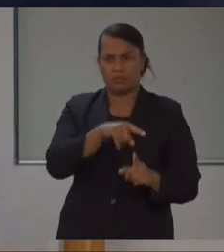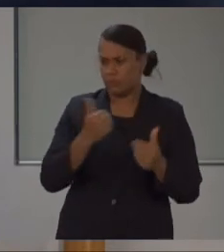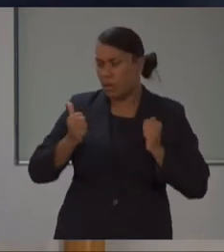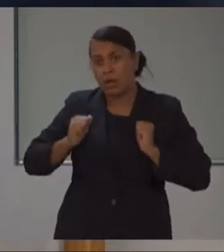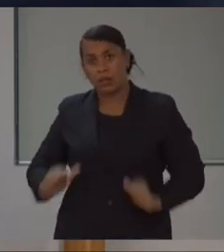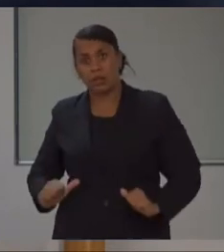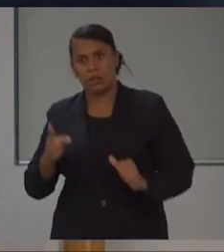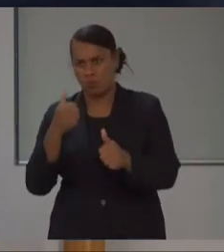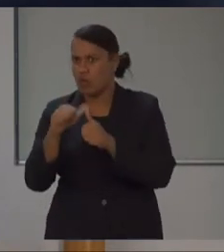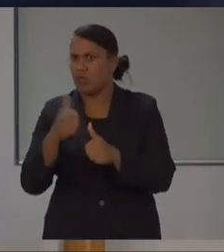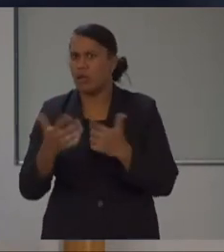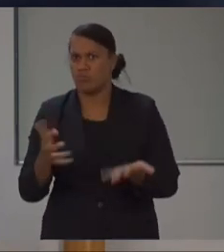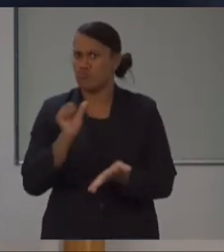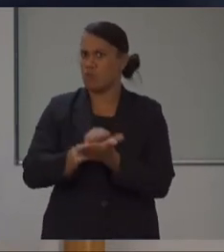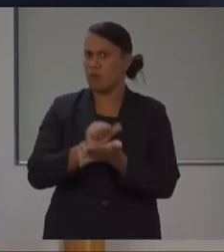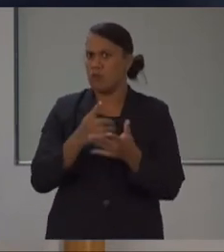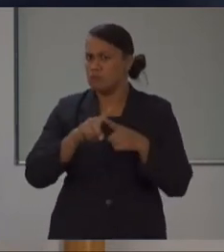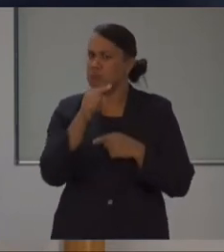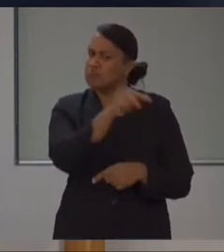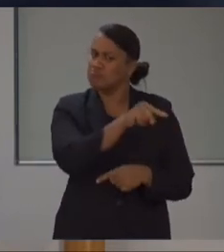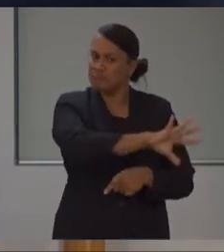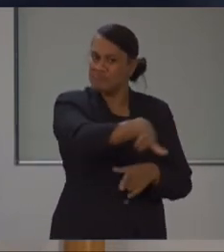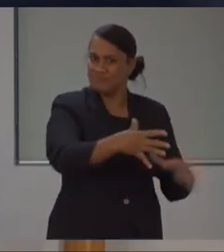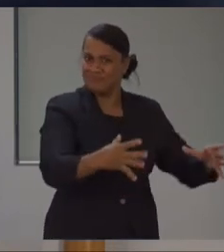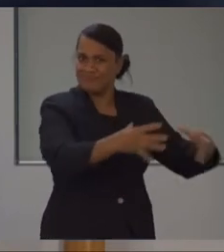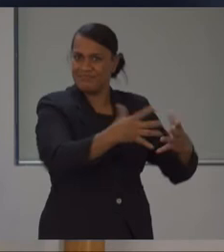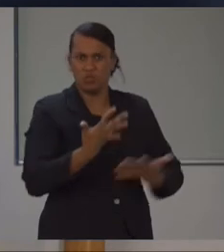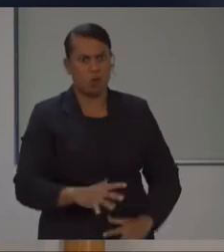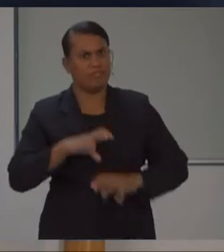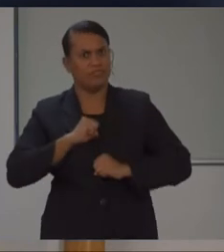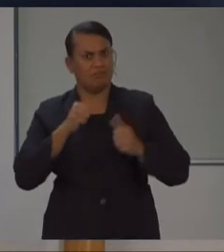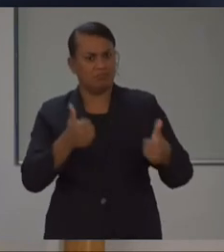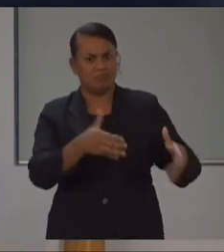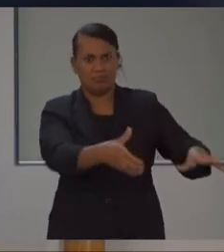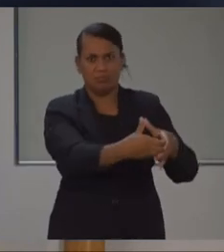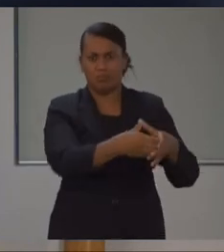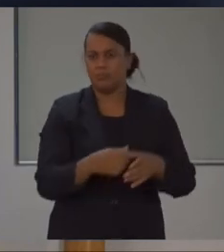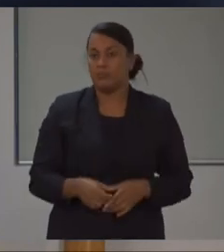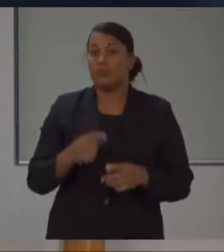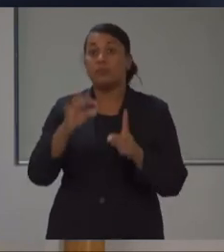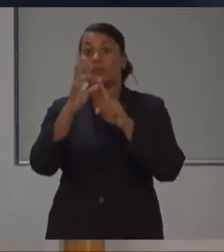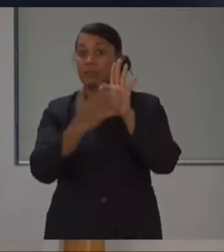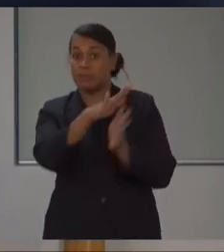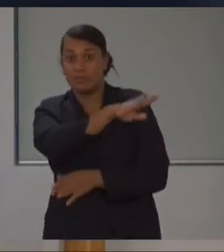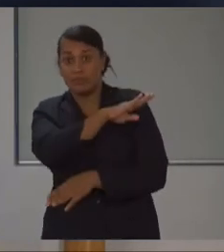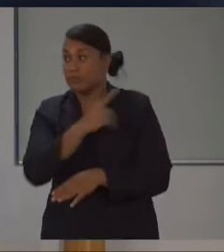give us the confidence at this stage. And the Honourable Prime Minister said in his statement that these restrictions,